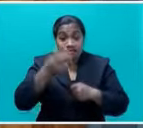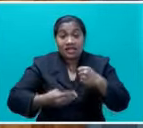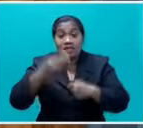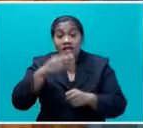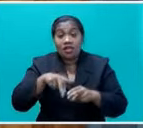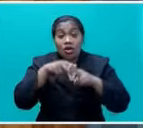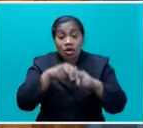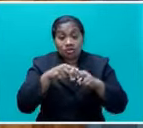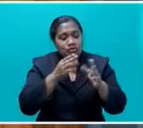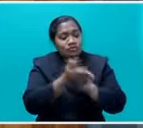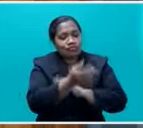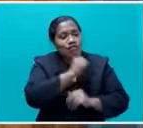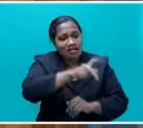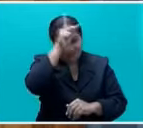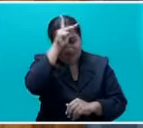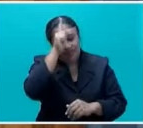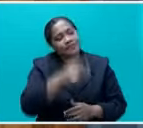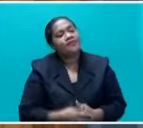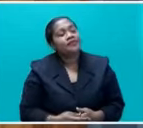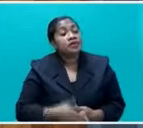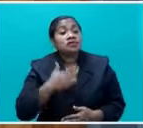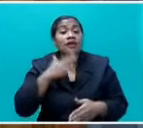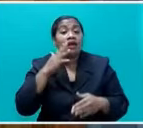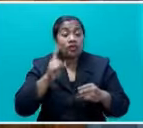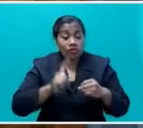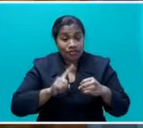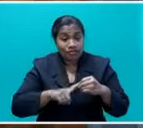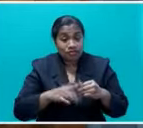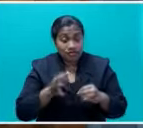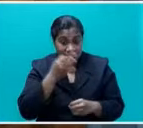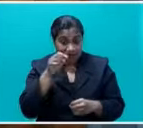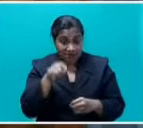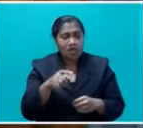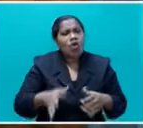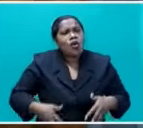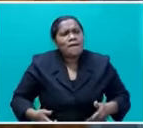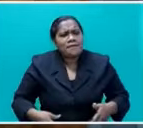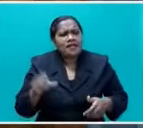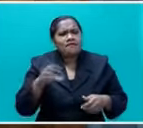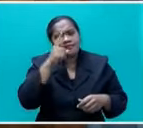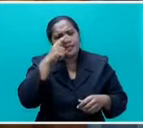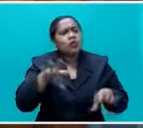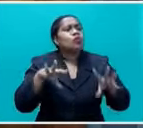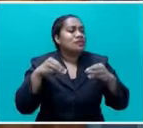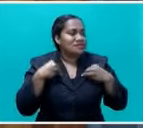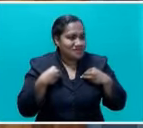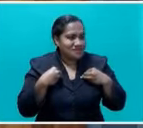my supplementary question about this is that also one of the complaints that came from recipients was that